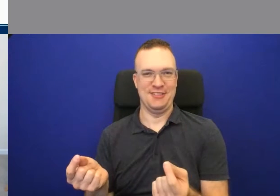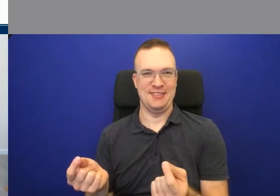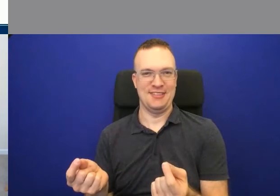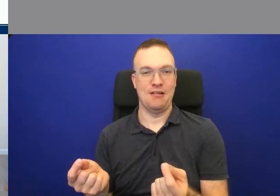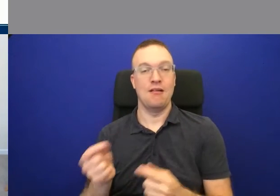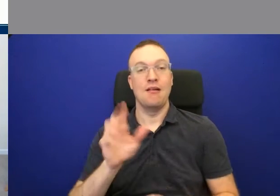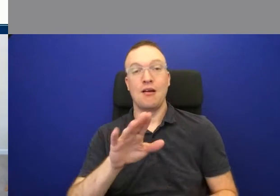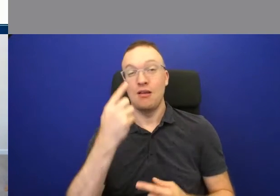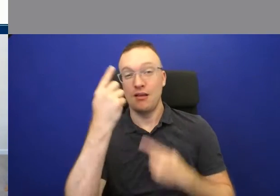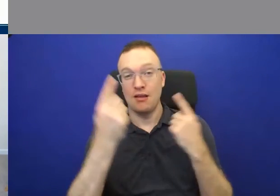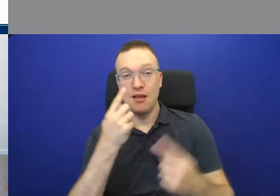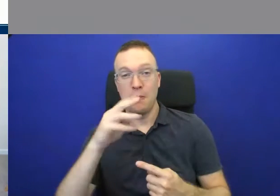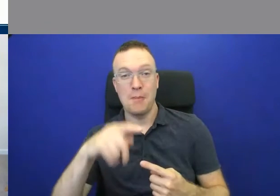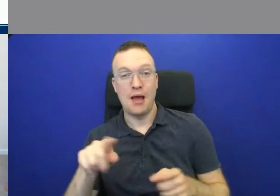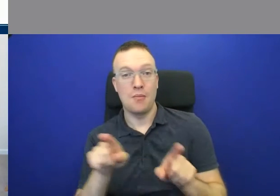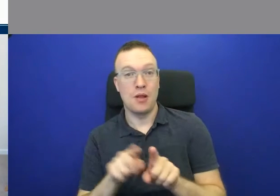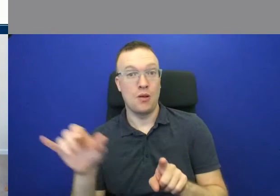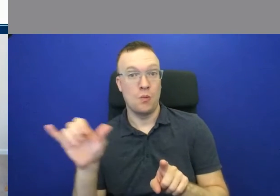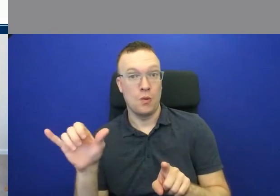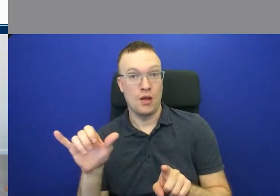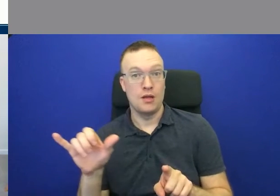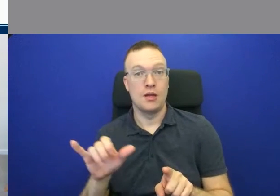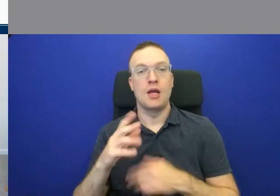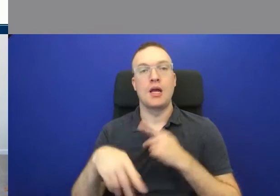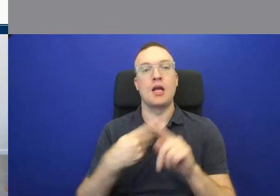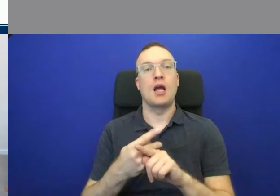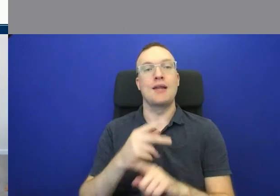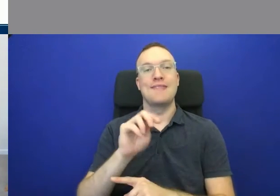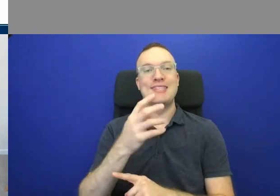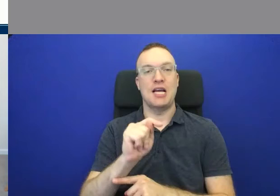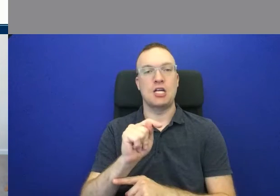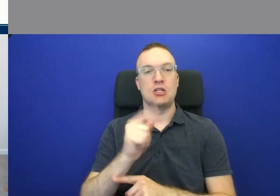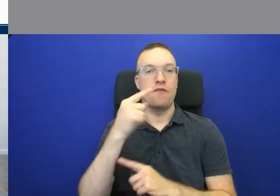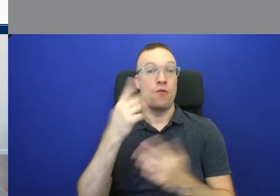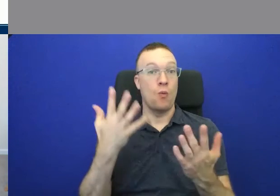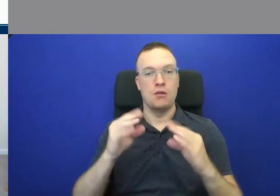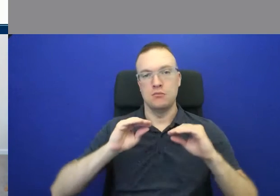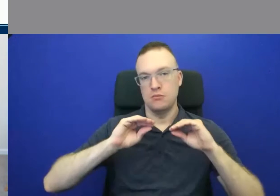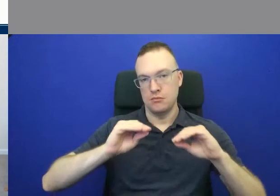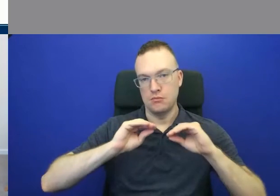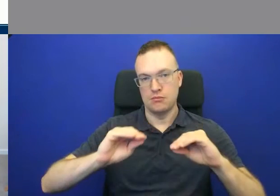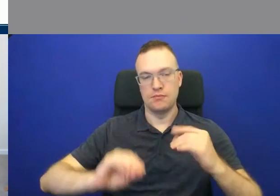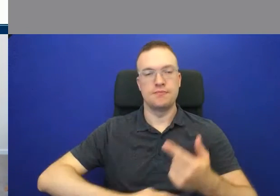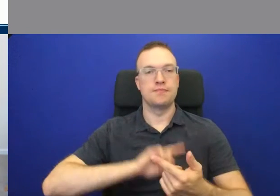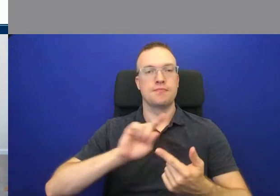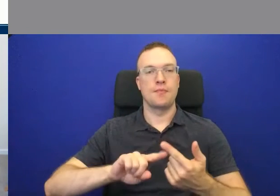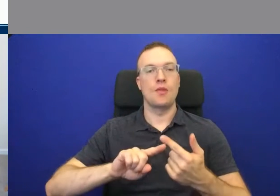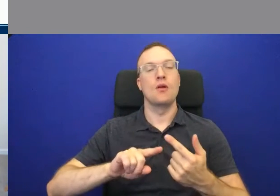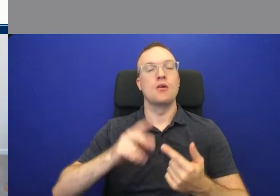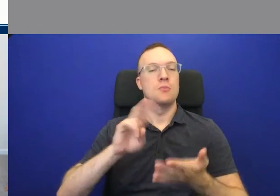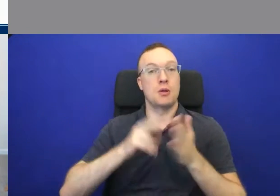consider this map as a form of text that's designed to educate a traveller,